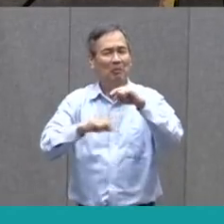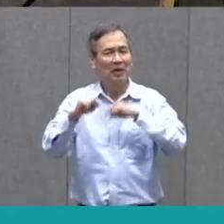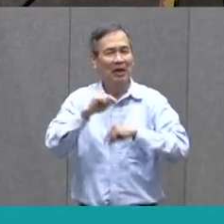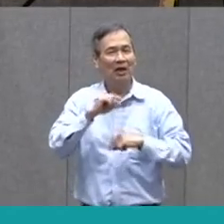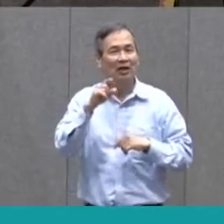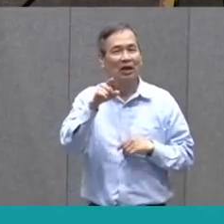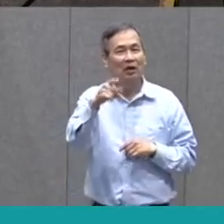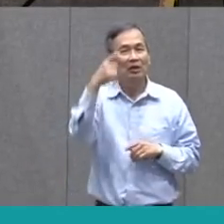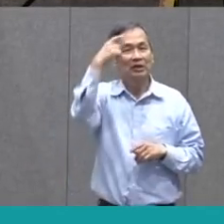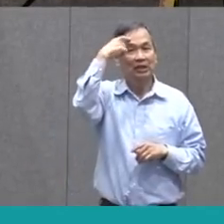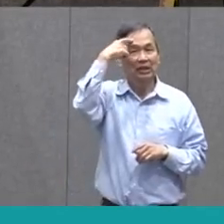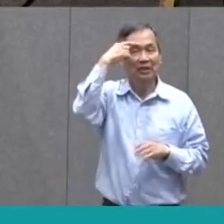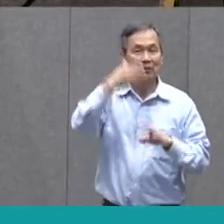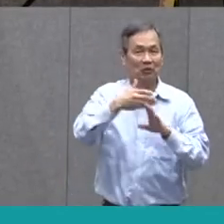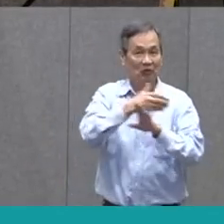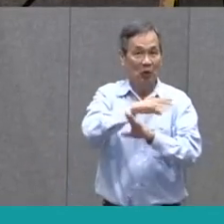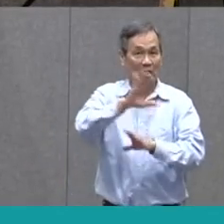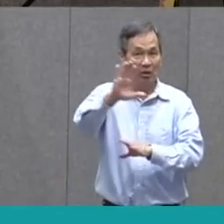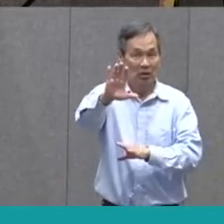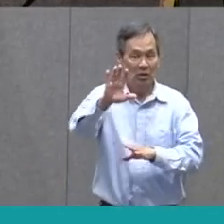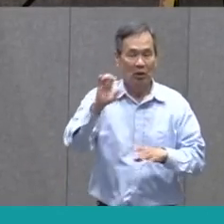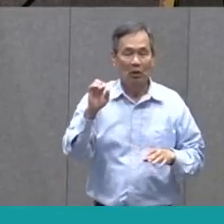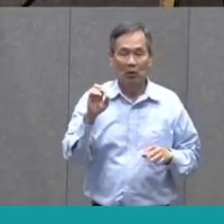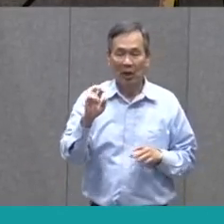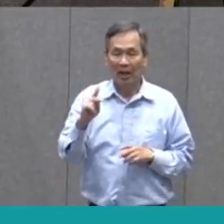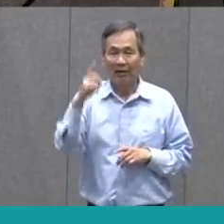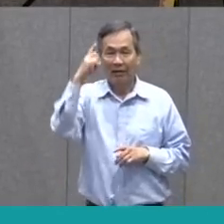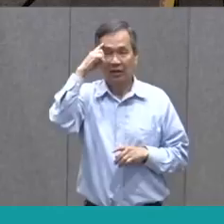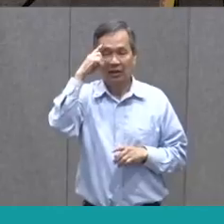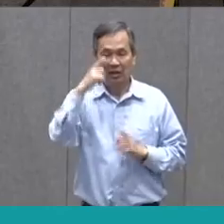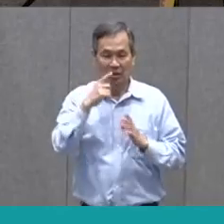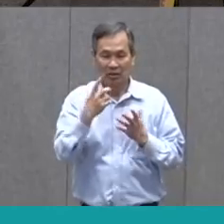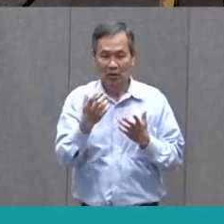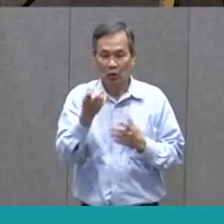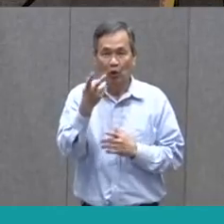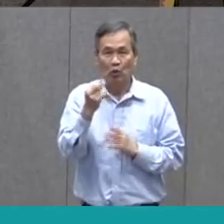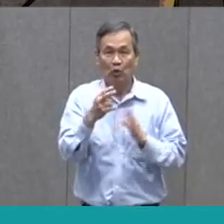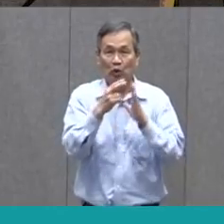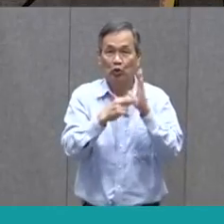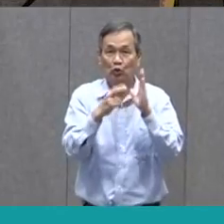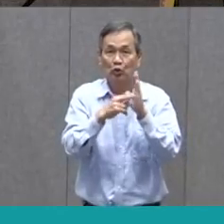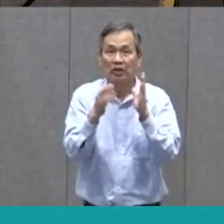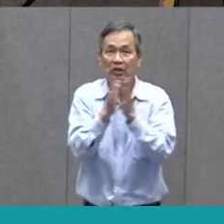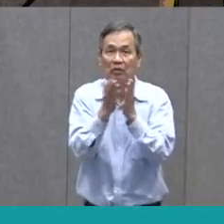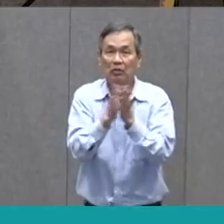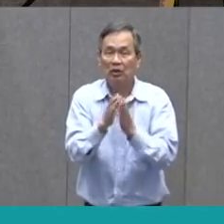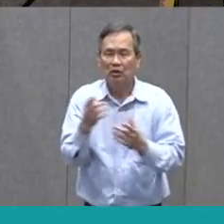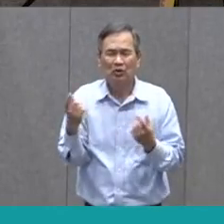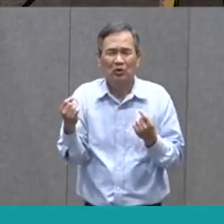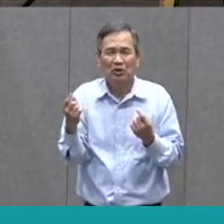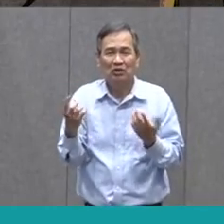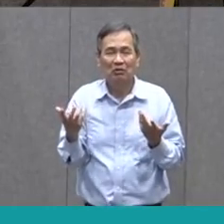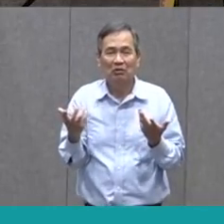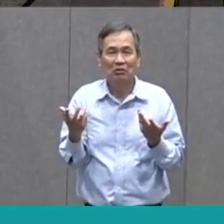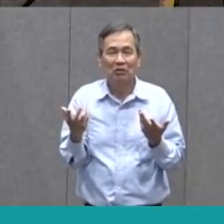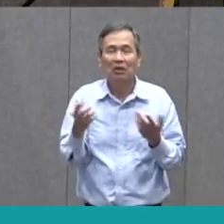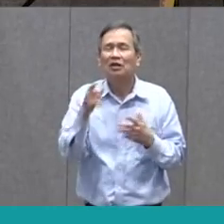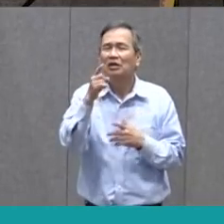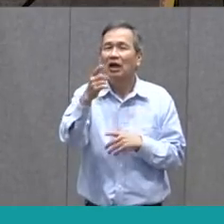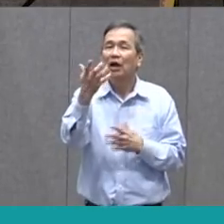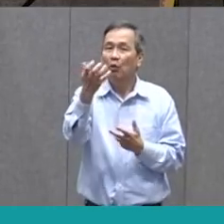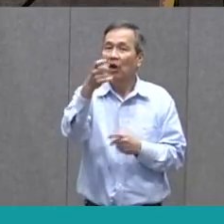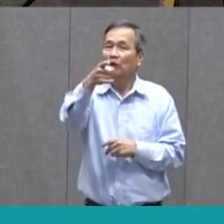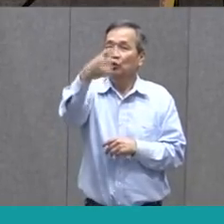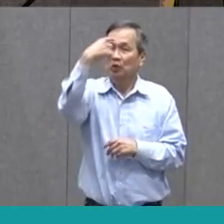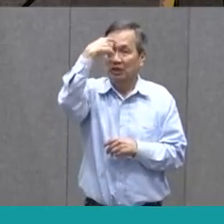do some thinking ahead and think about what do readers do when they read a book. So today we're going to be thinking